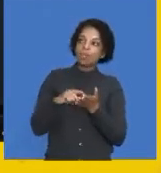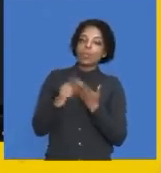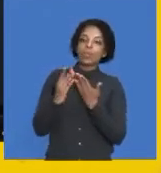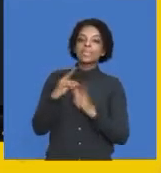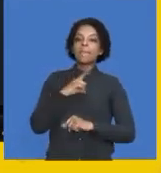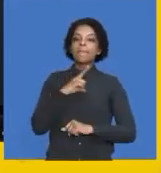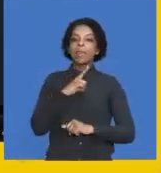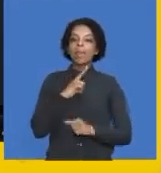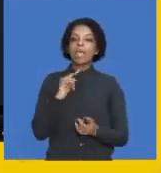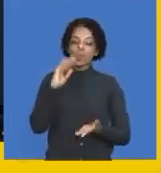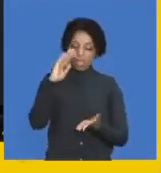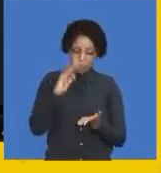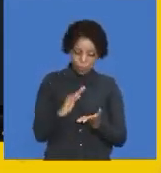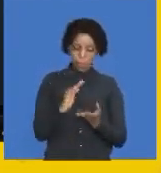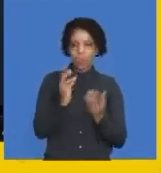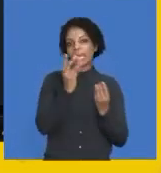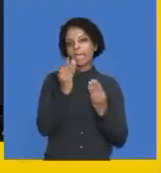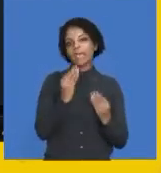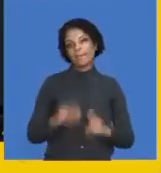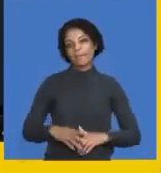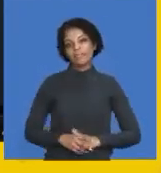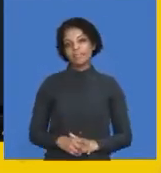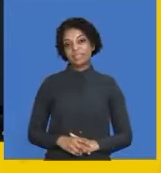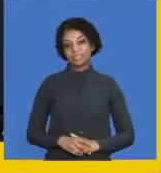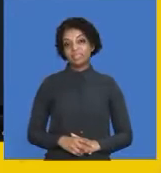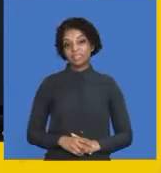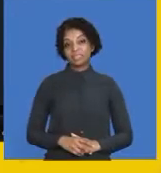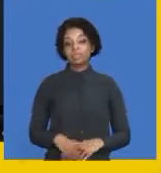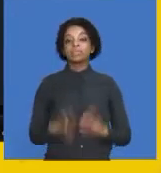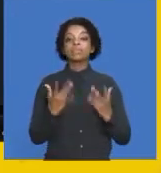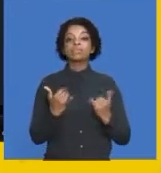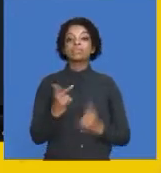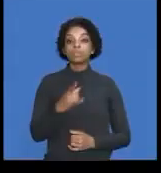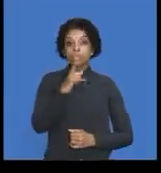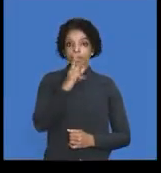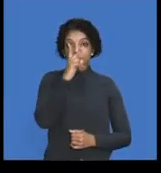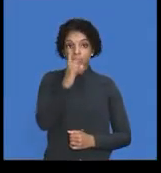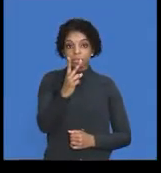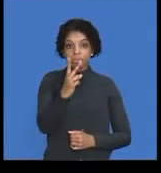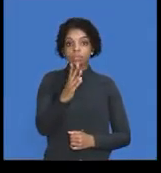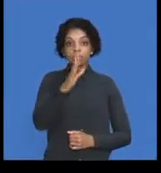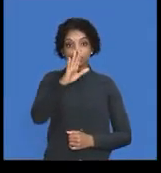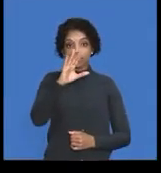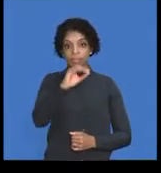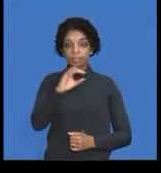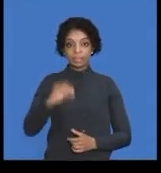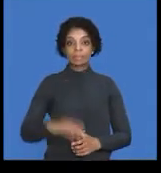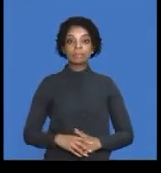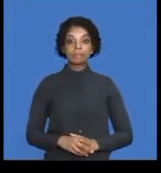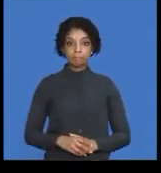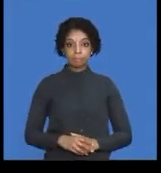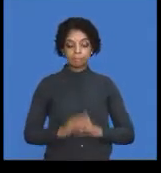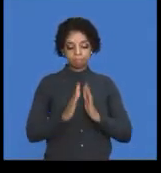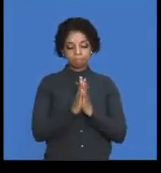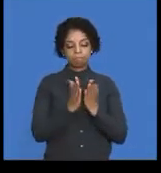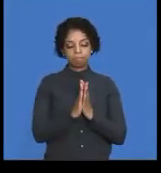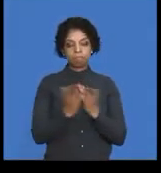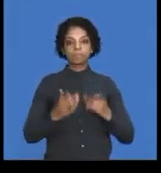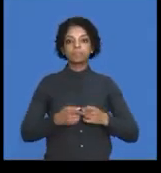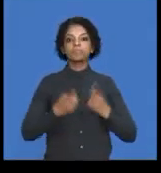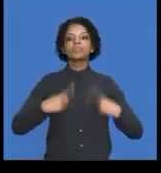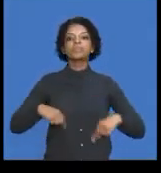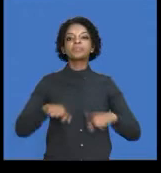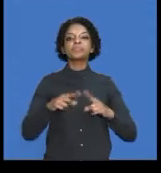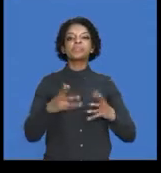that, because we are reducing the amount, you can see the minus 500 way in our books,